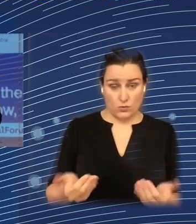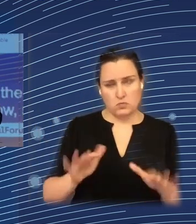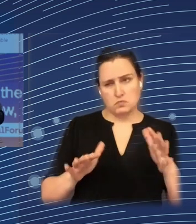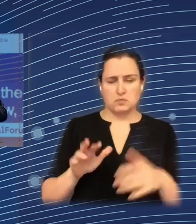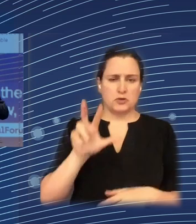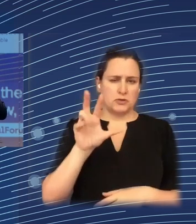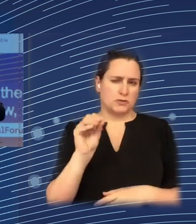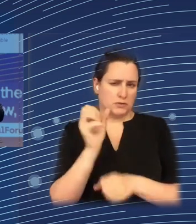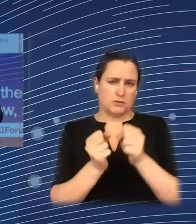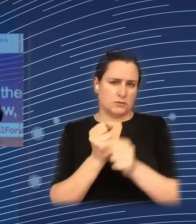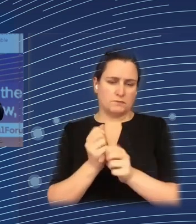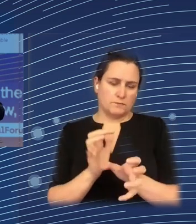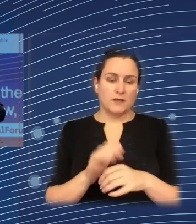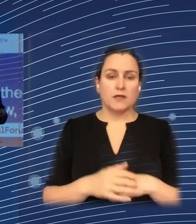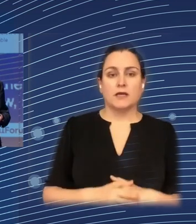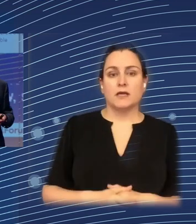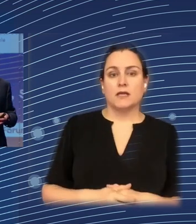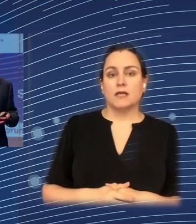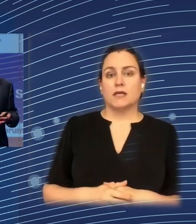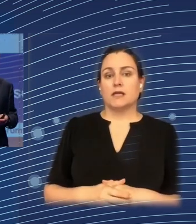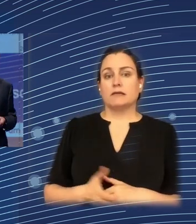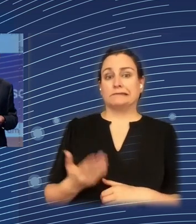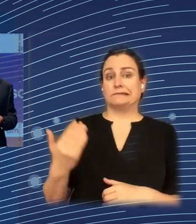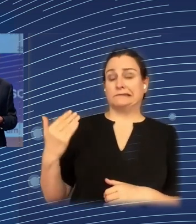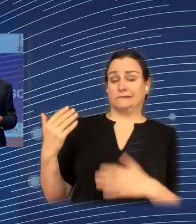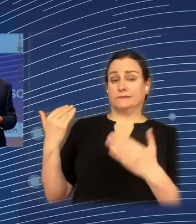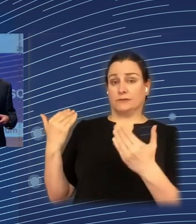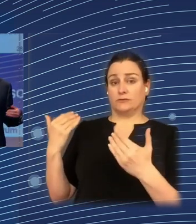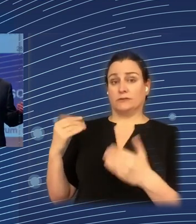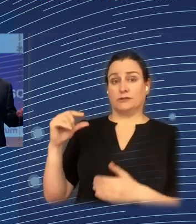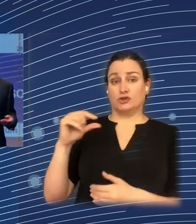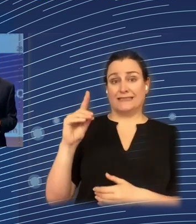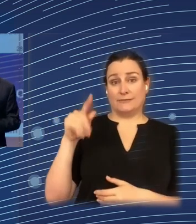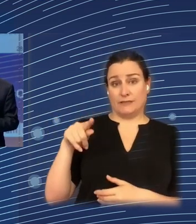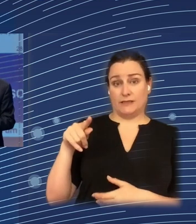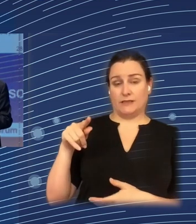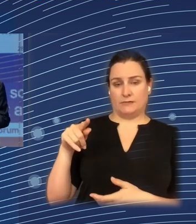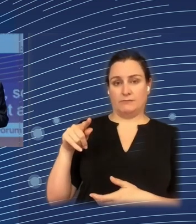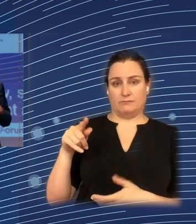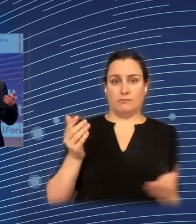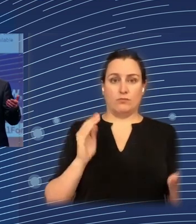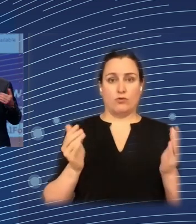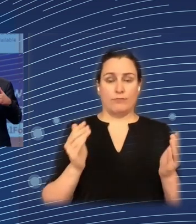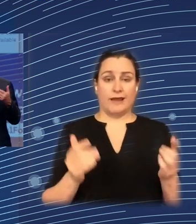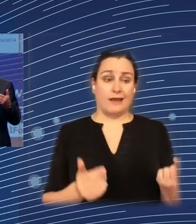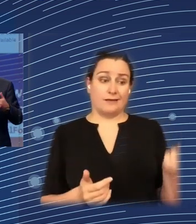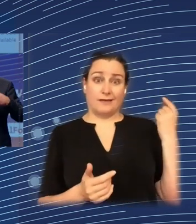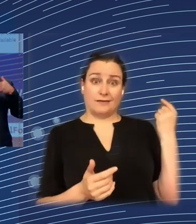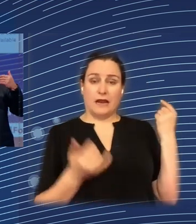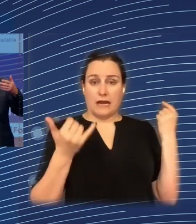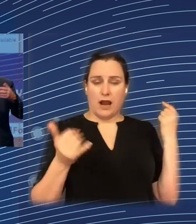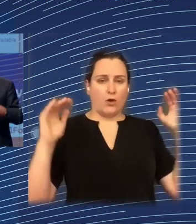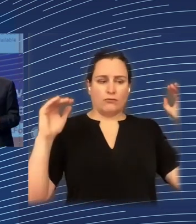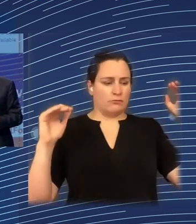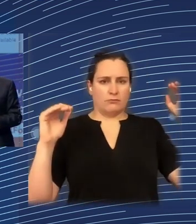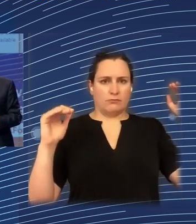case, GDP per capita, which are lower than what they had in 2000, 20 years ago. So